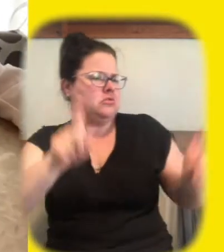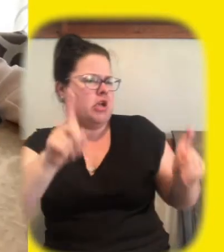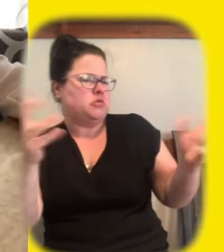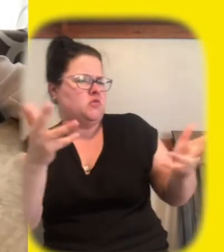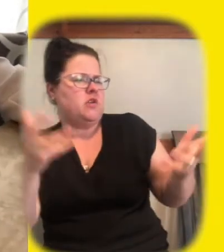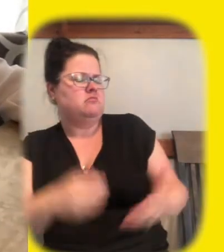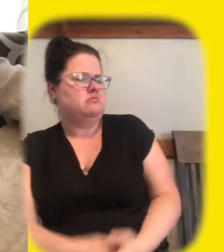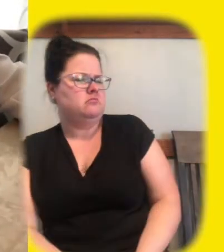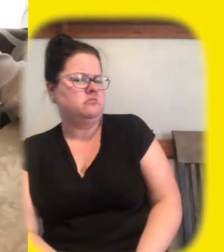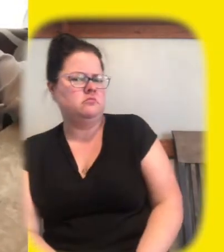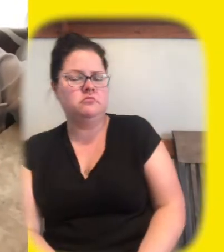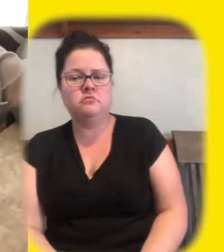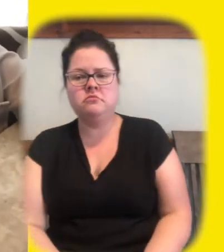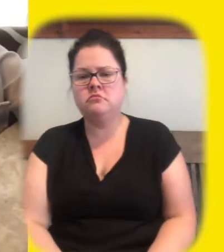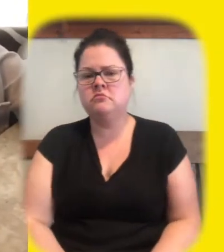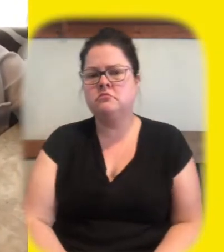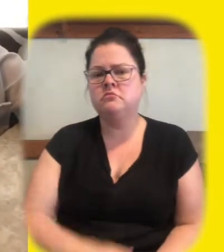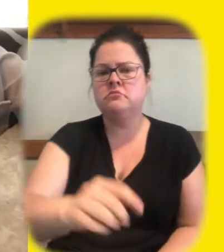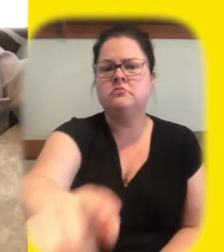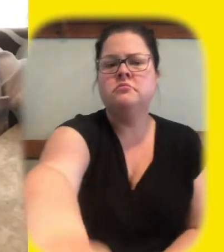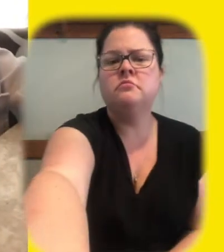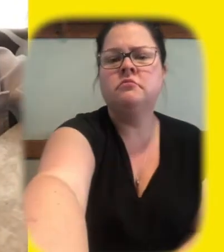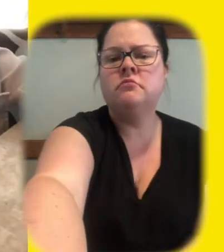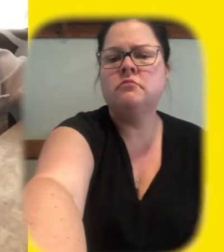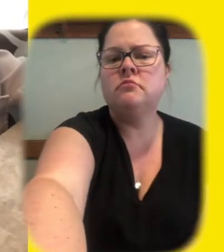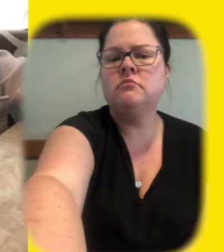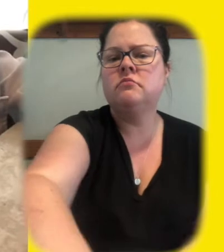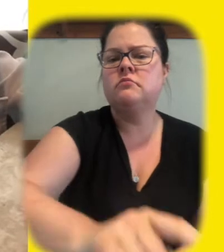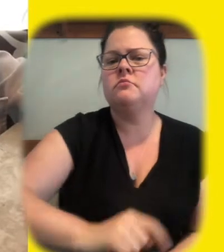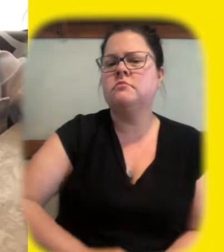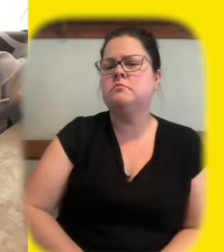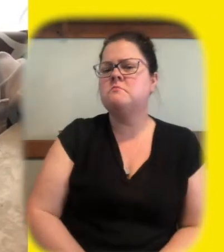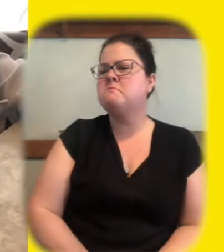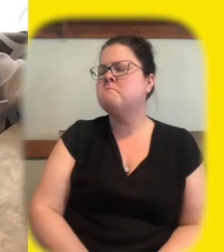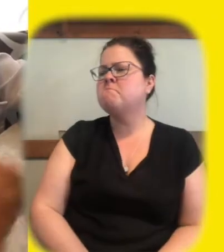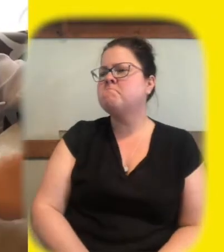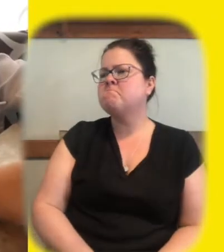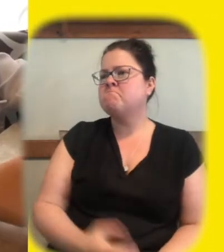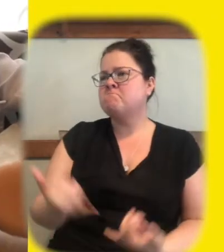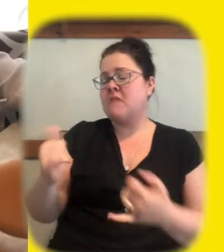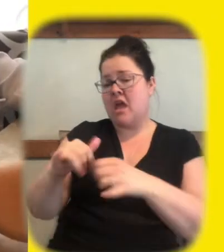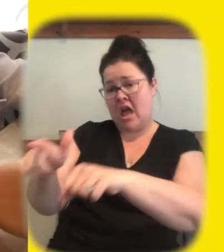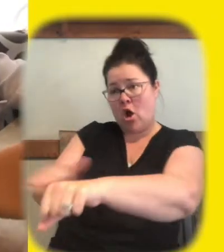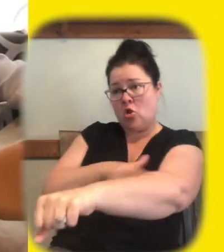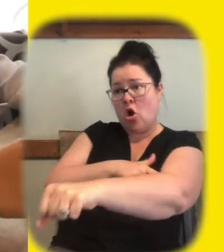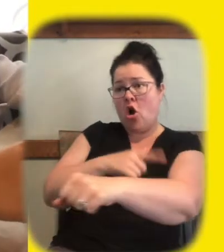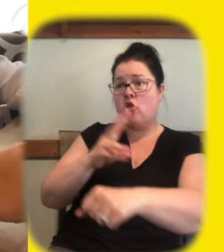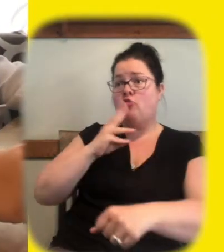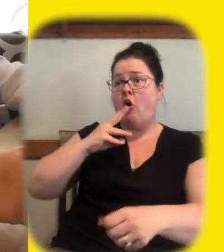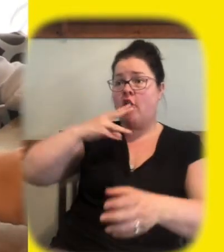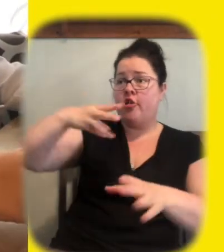yeah what are we testing how long i can keep my hands in the water yes